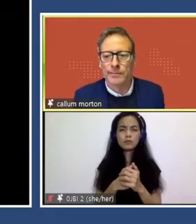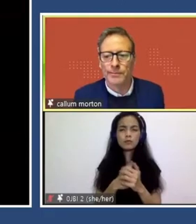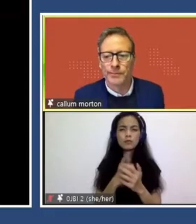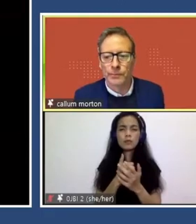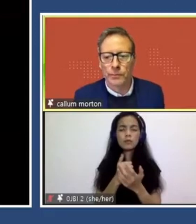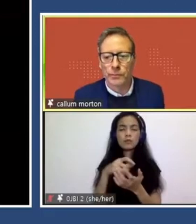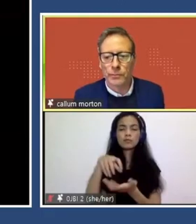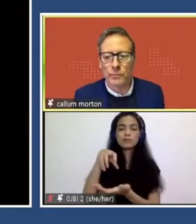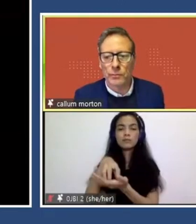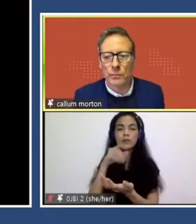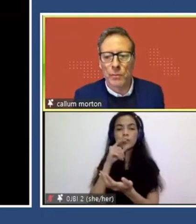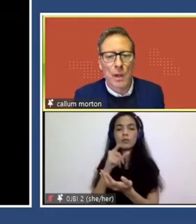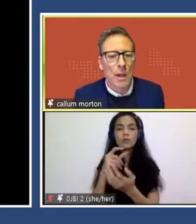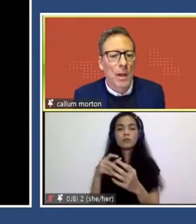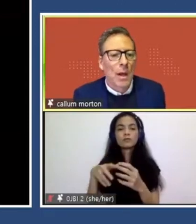sculptures.